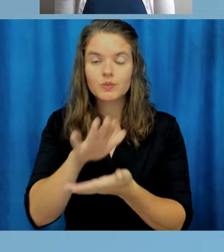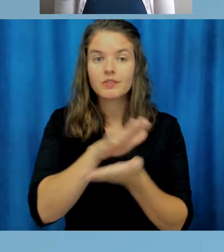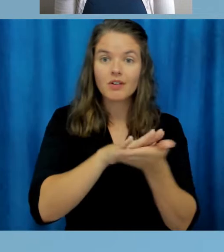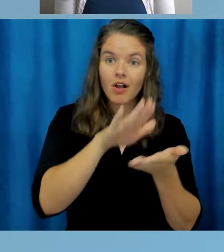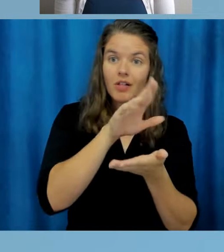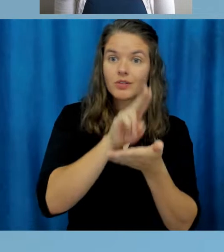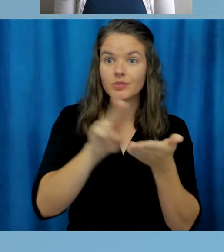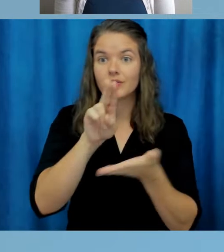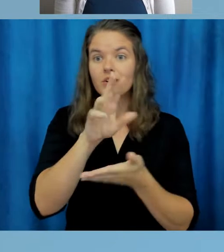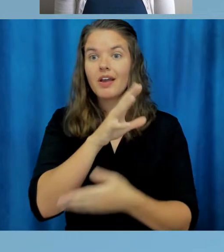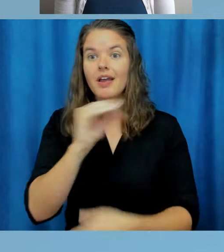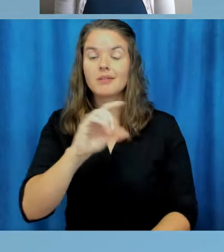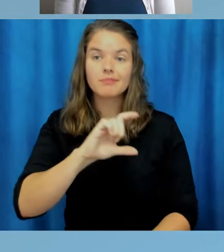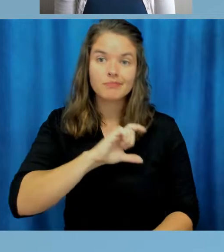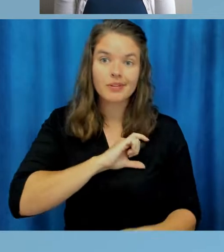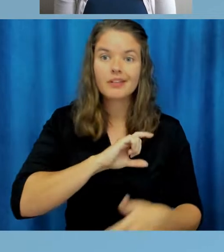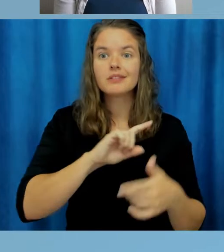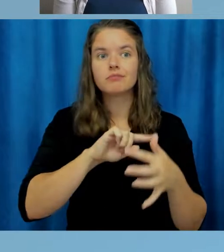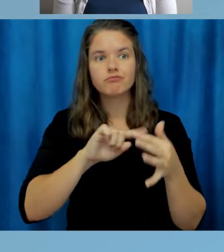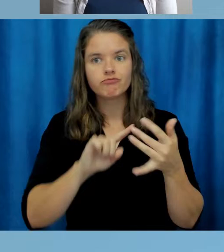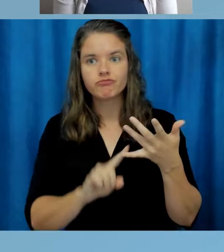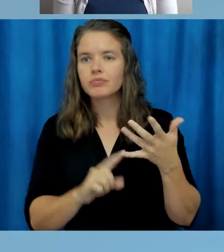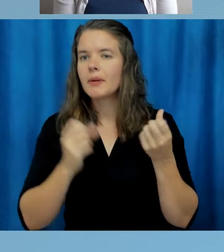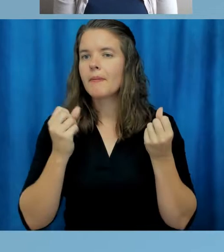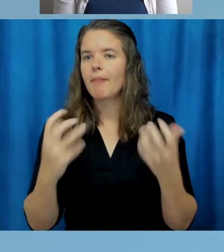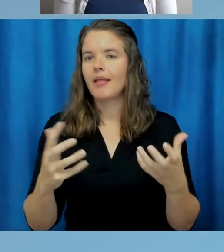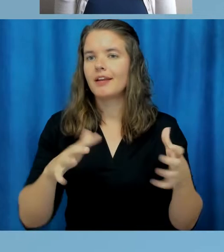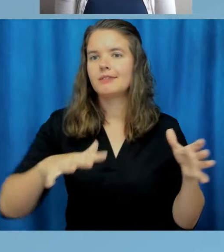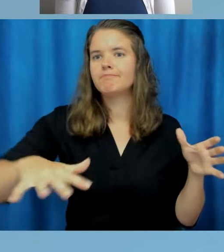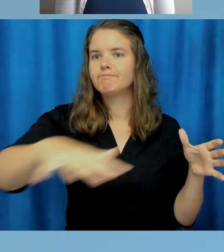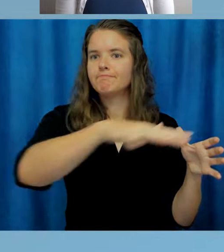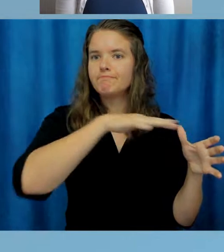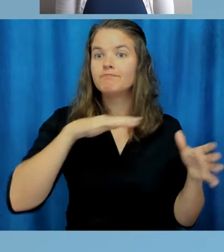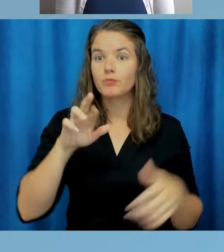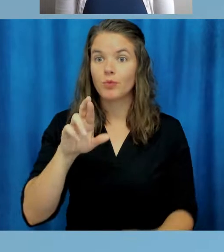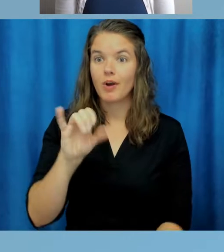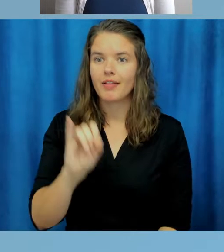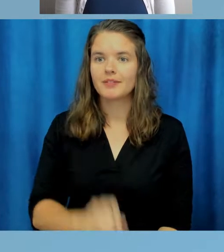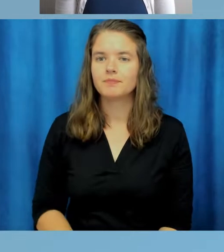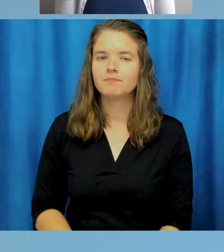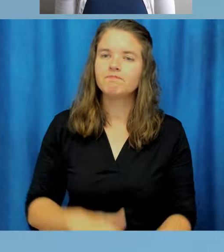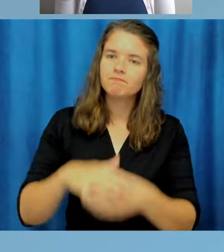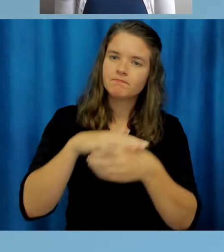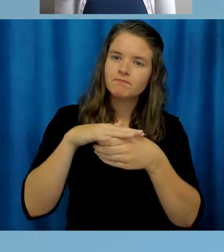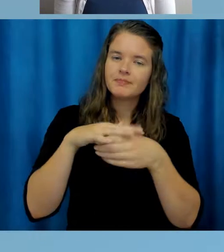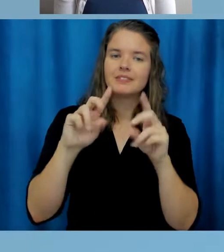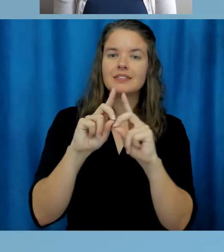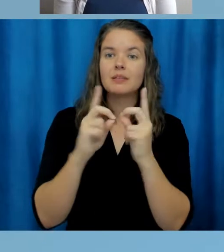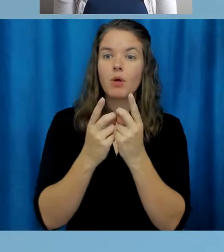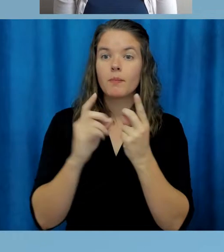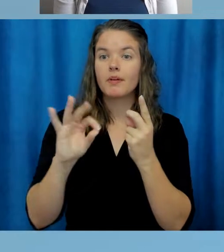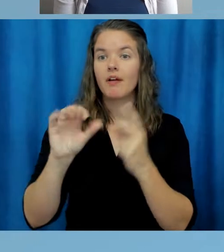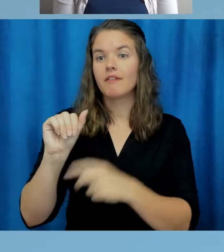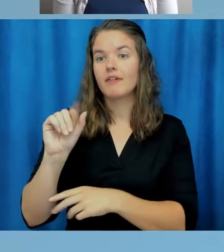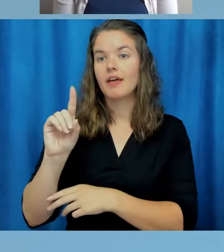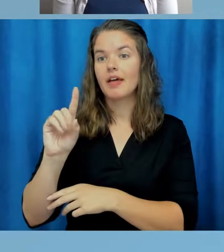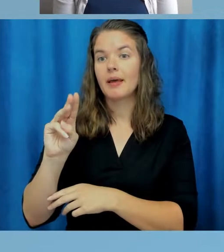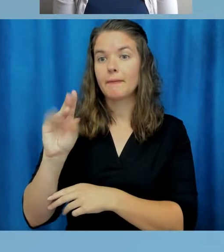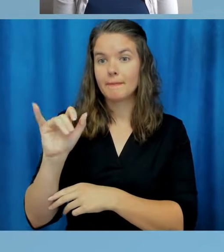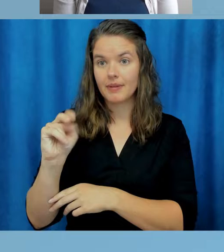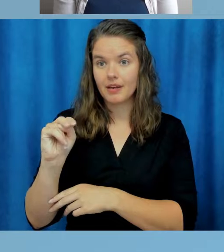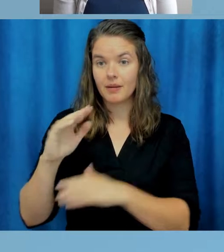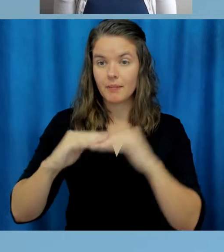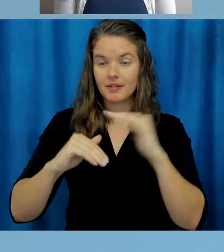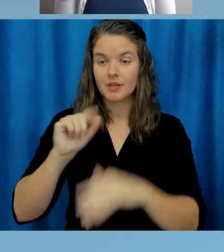universities, law enforcement, and many other facilities throughout Rhode Island. We are located in the Department of Administration